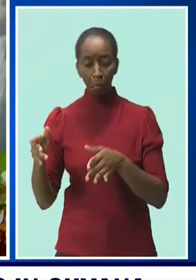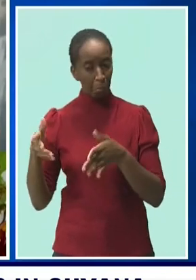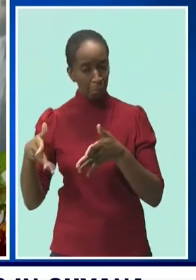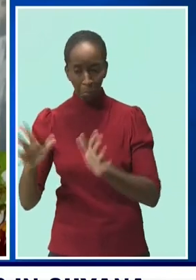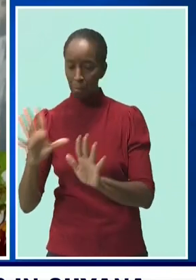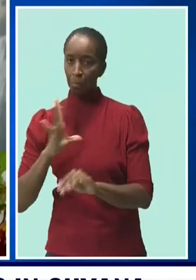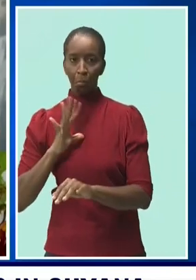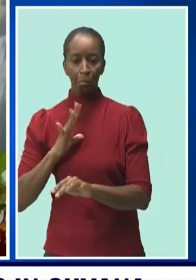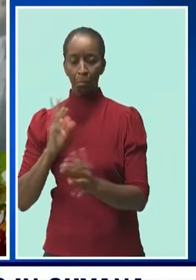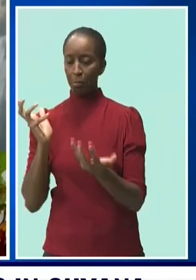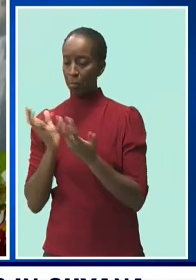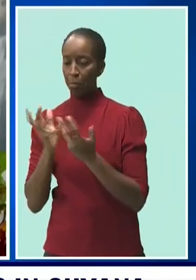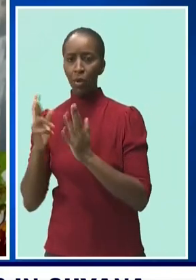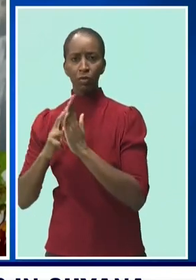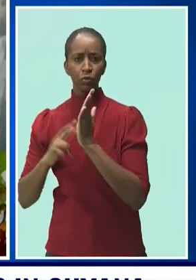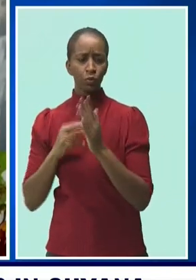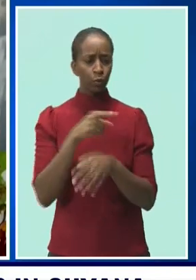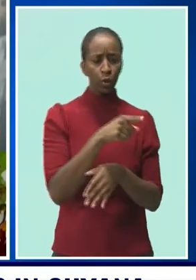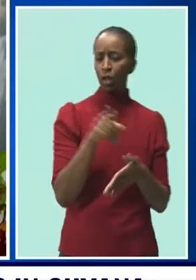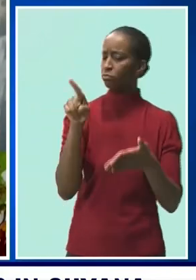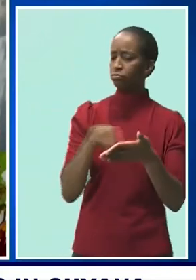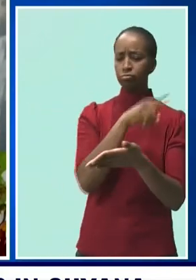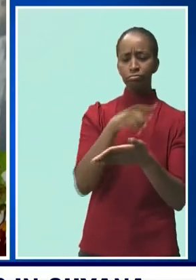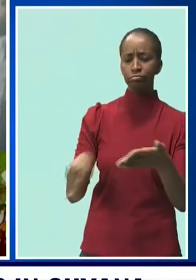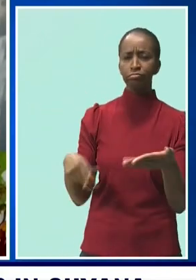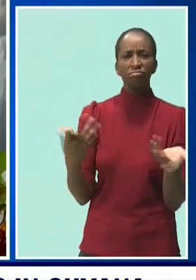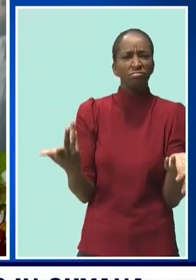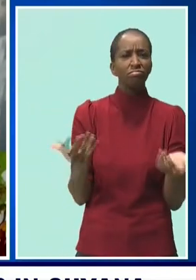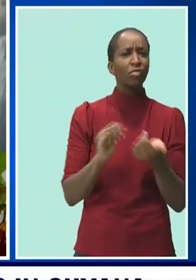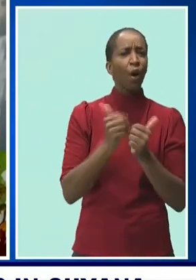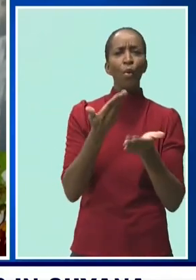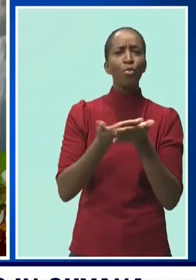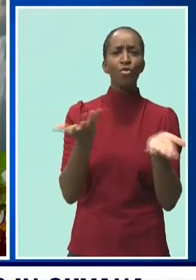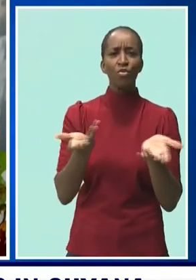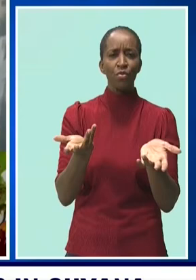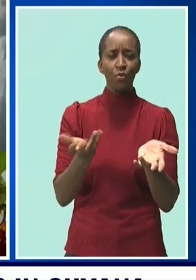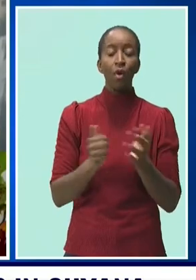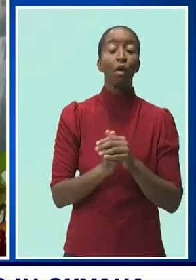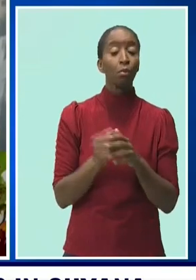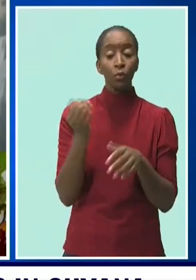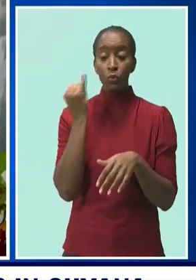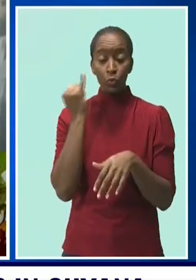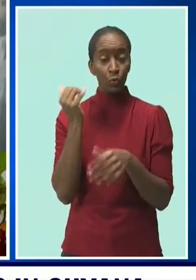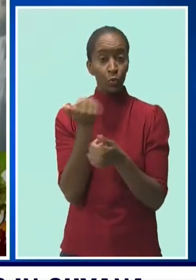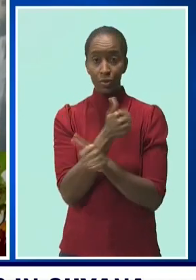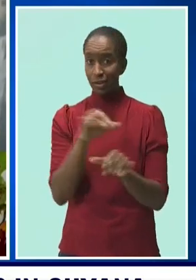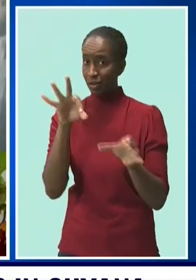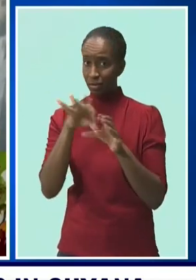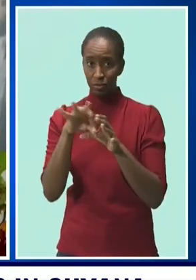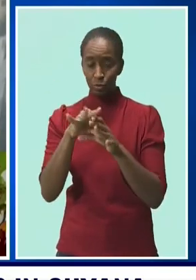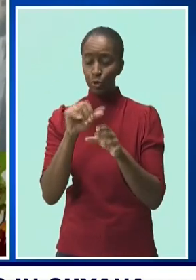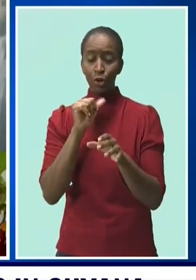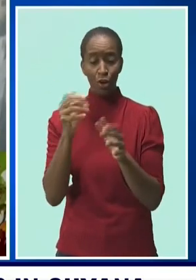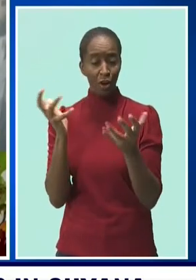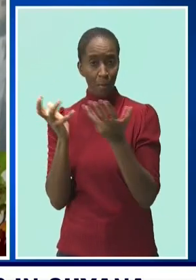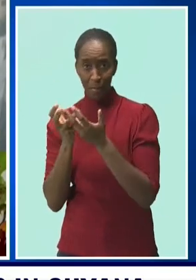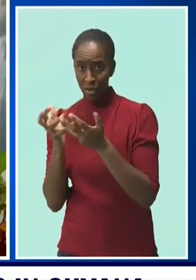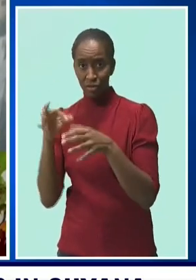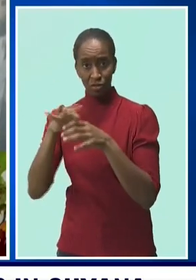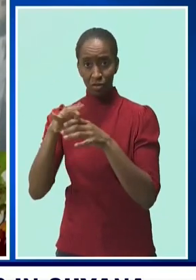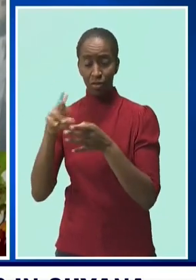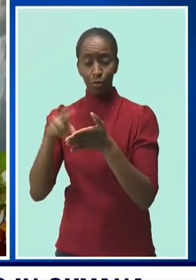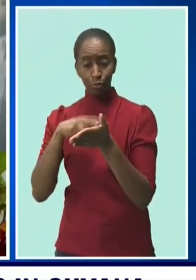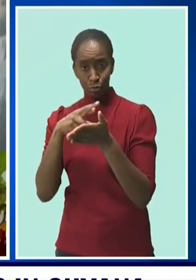conduct, then there is a clear and well-accepted route to deal with these matters. It is through an election petition